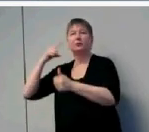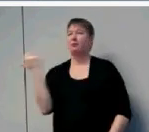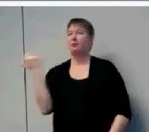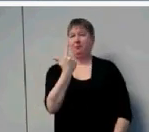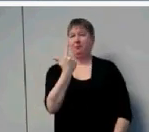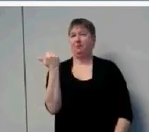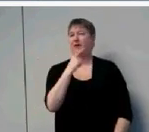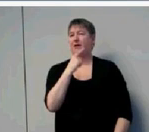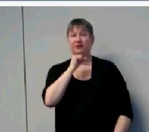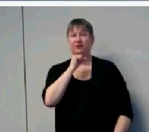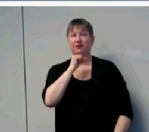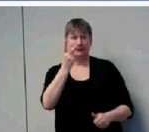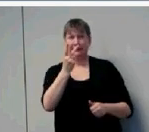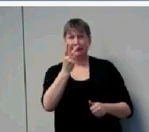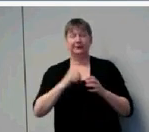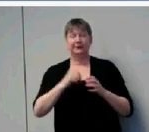You see that here.